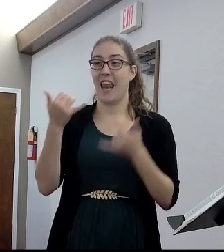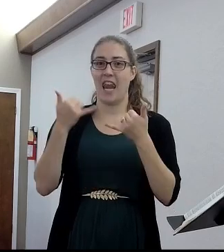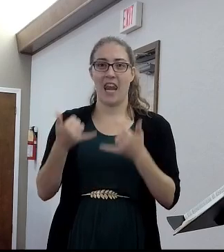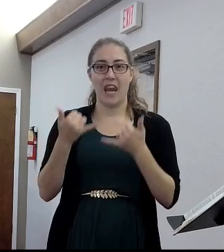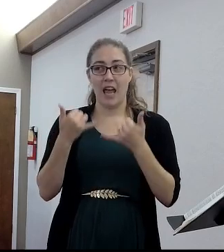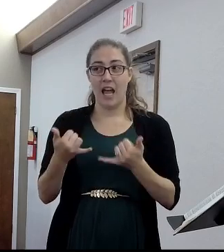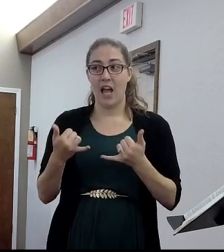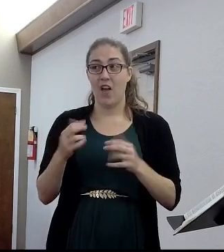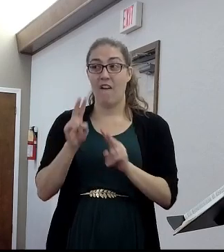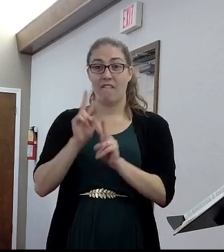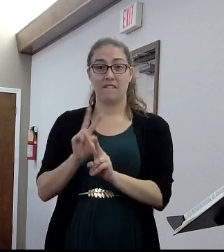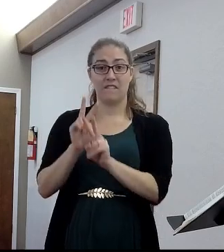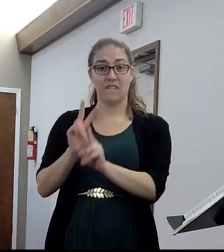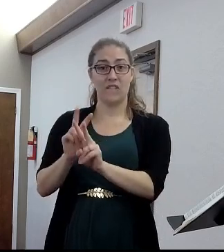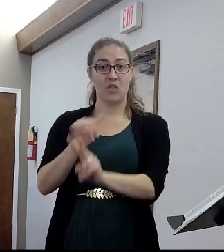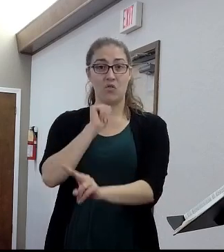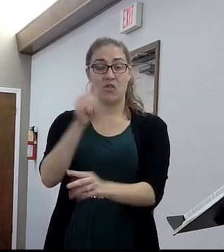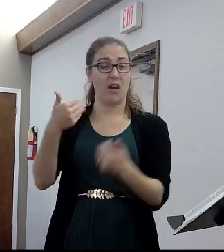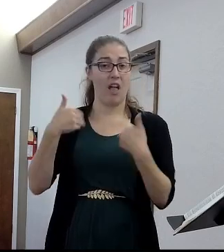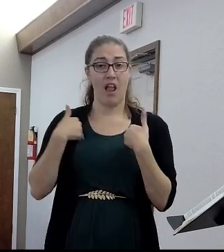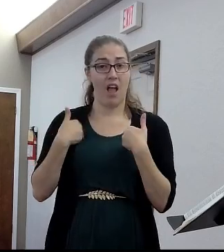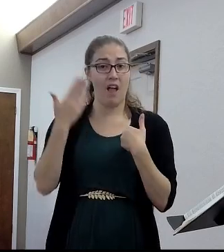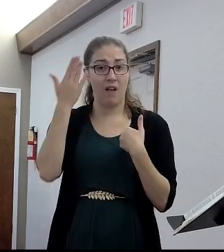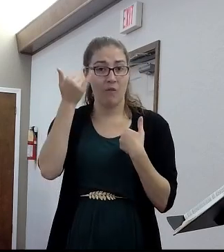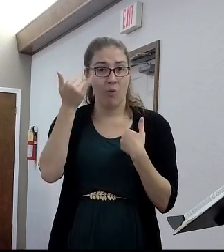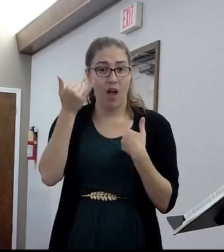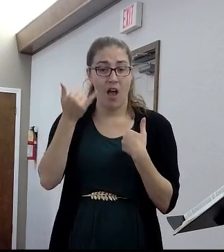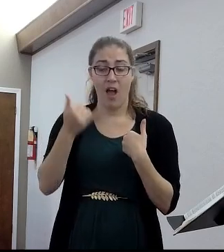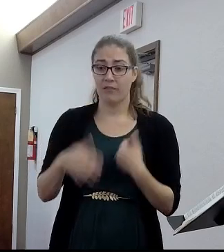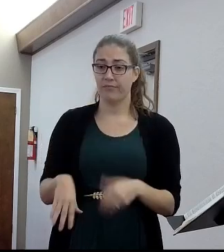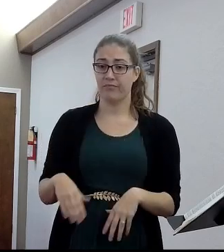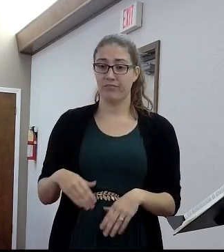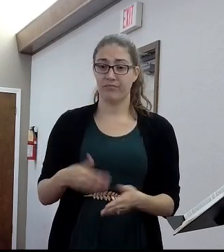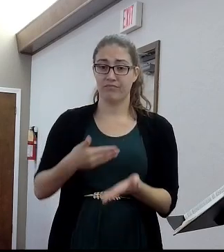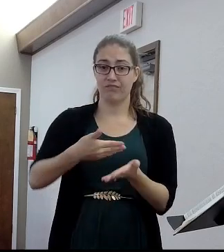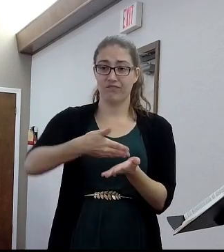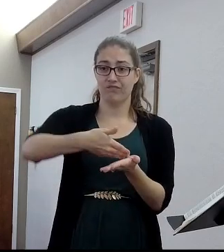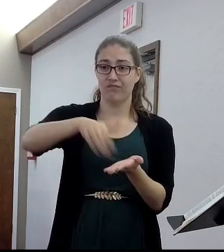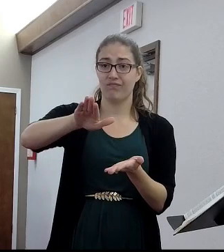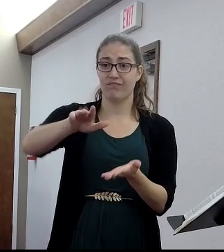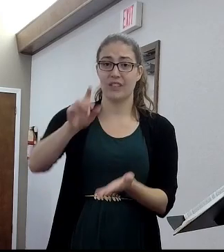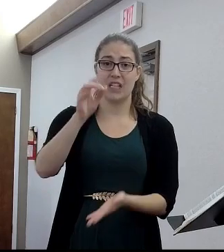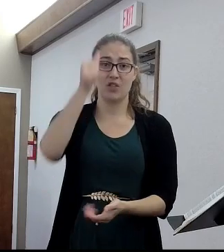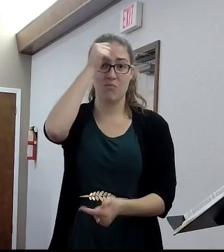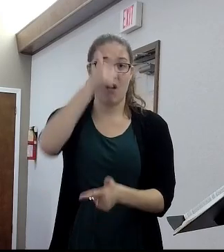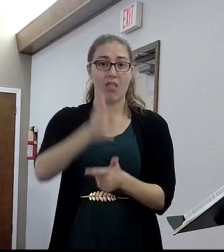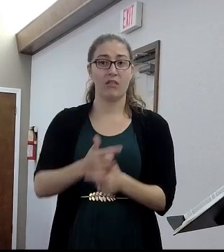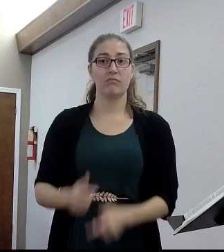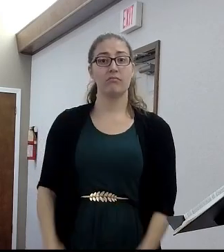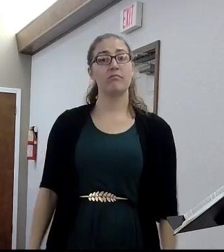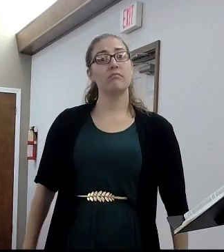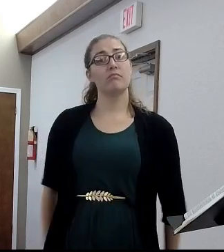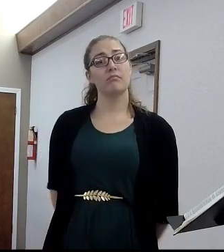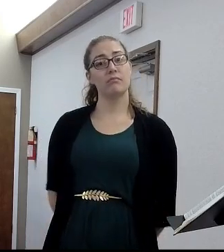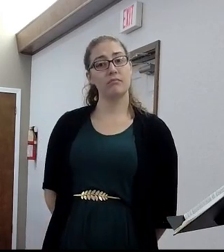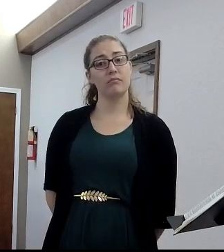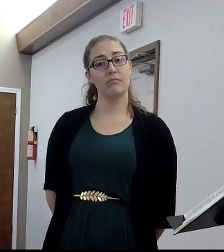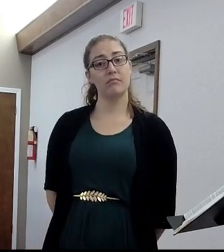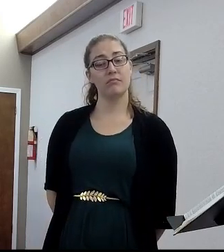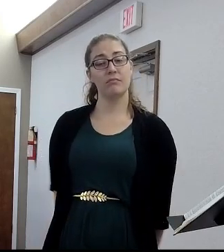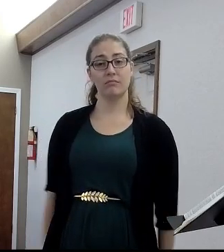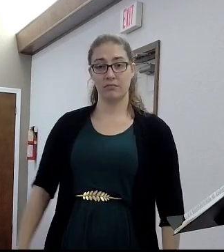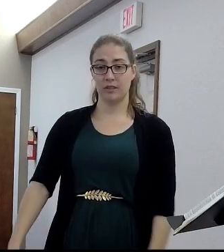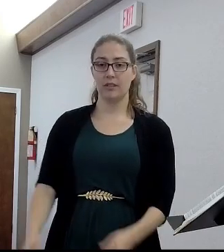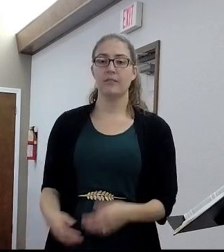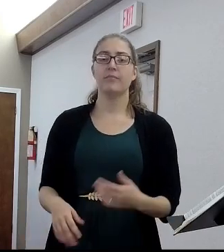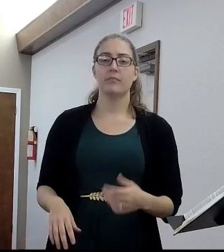Because nobody's going to give her food. Yeah. Yeah. Oh, yeah. Yeah, yeah. Back to our analogy. When he does die, he'll die